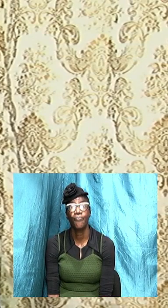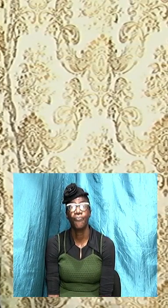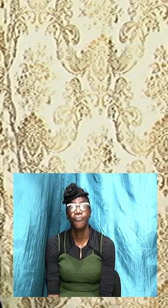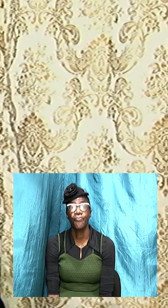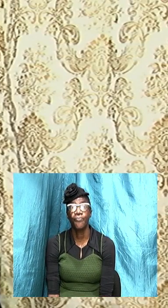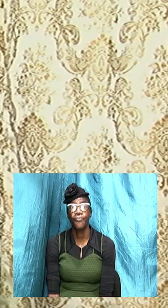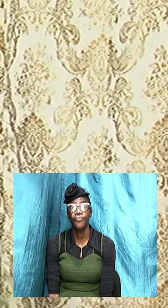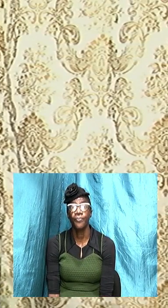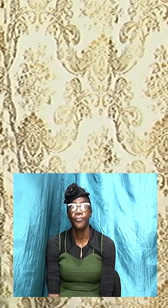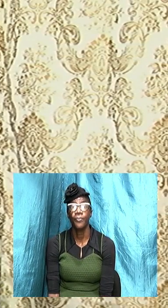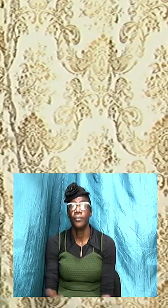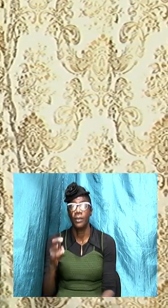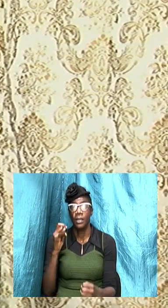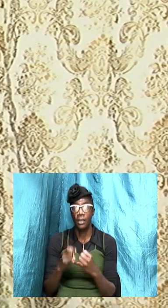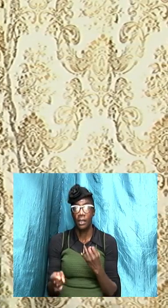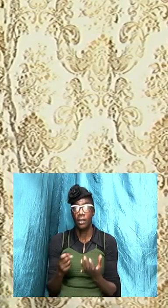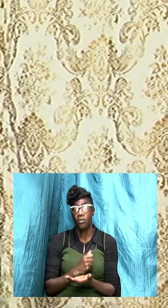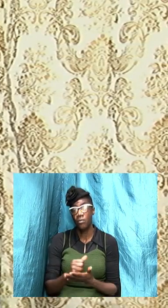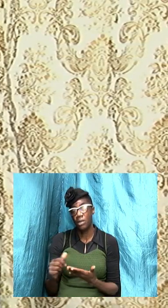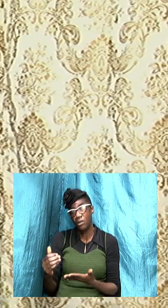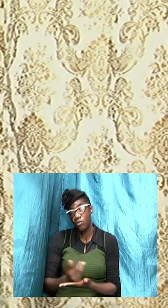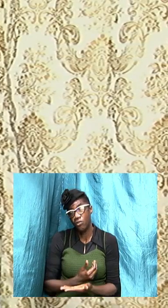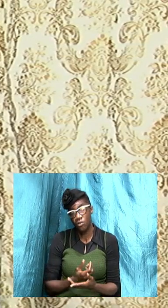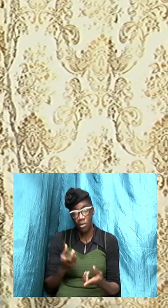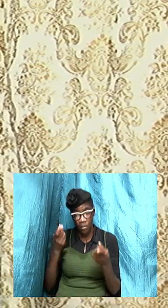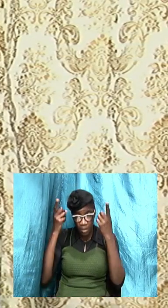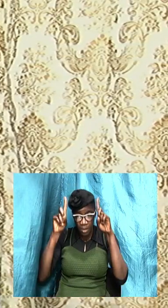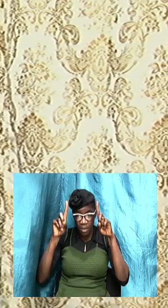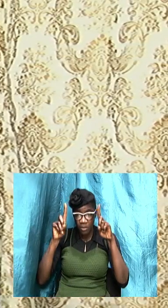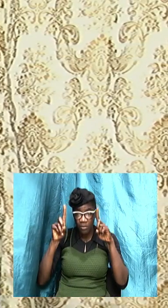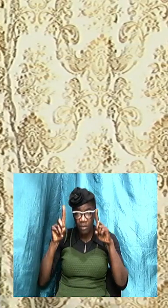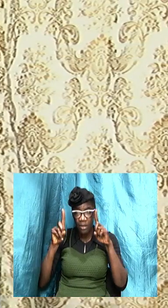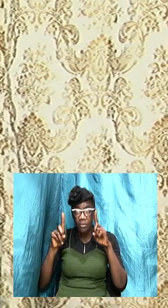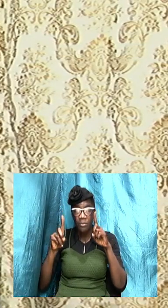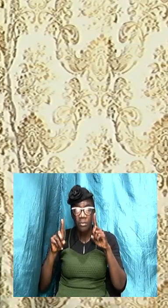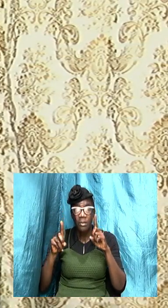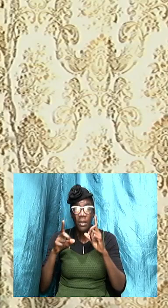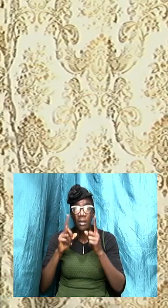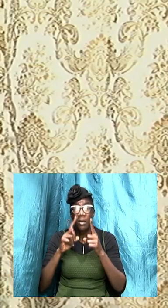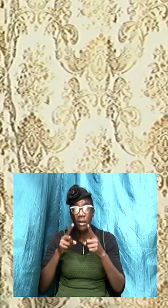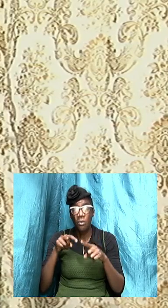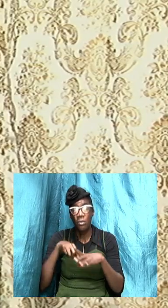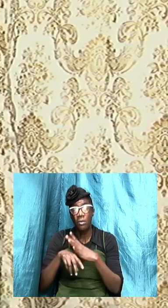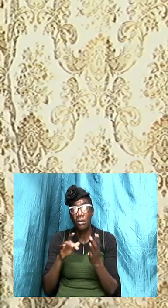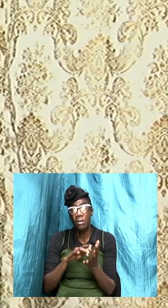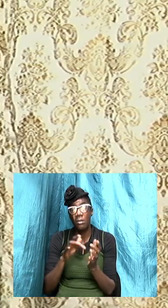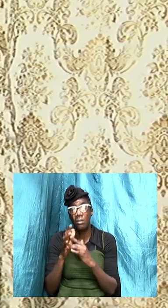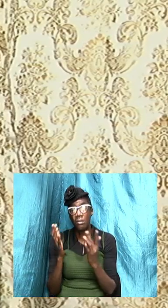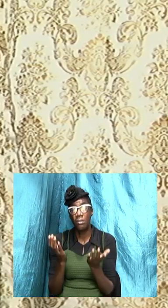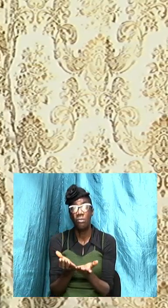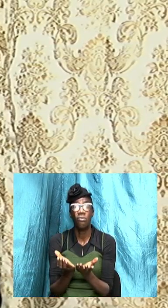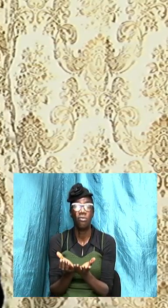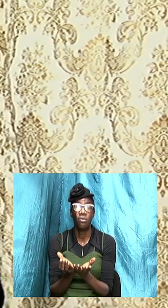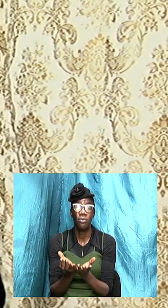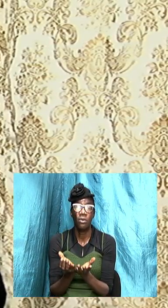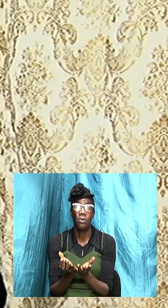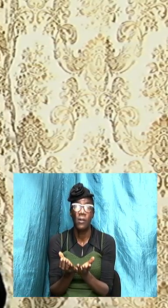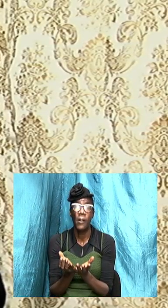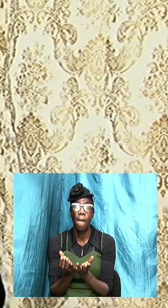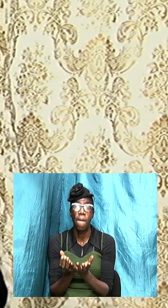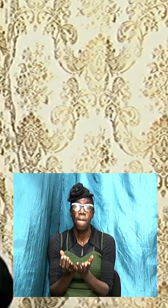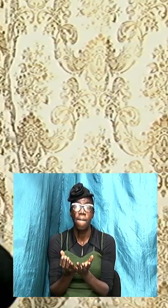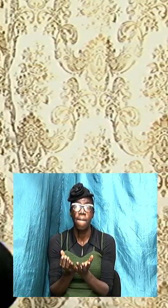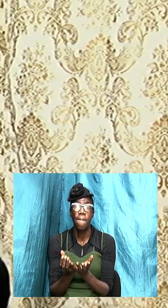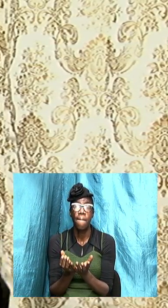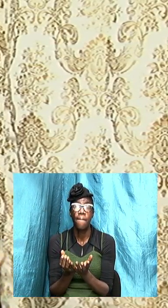like I said last week that you know some of the doctrines that were mentioned you know in scriptures and probably if you if we